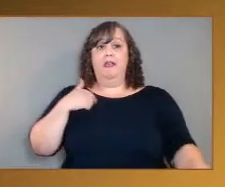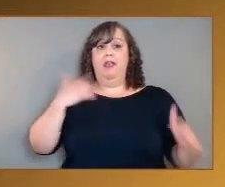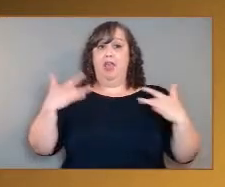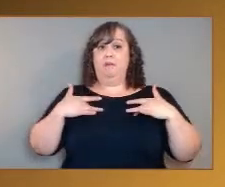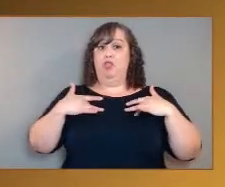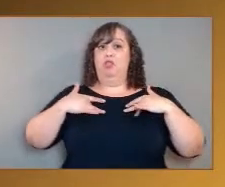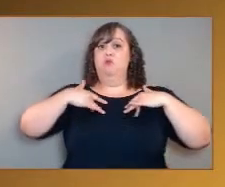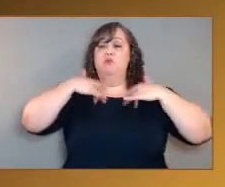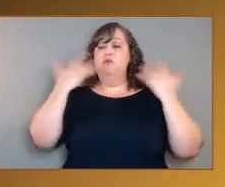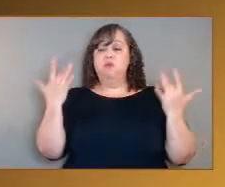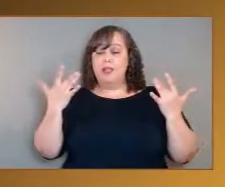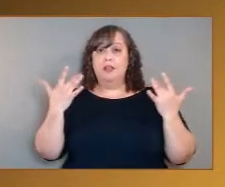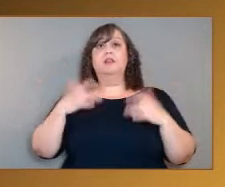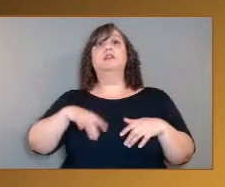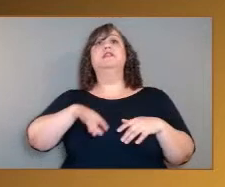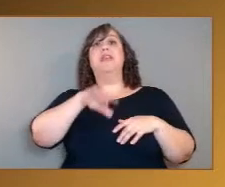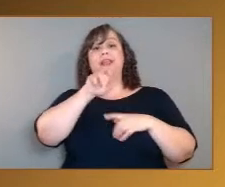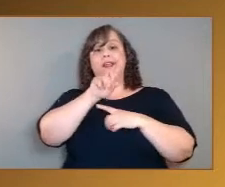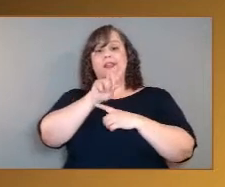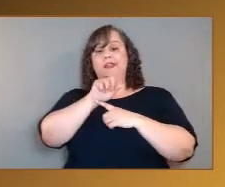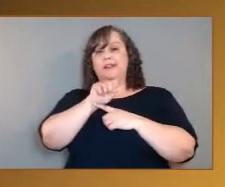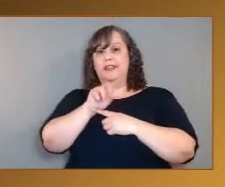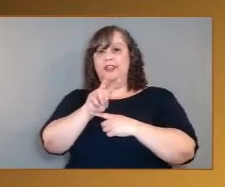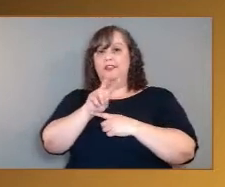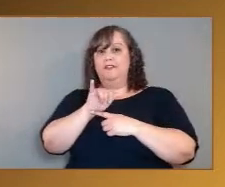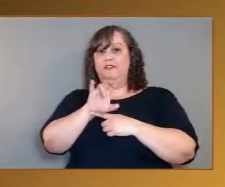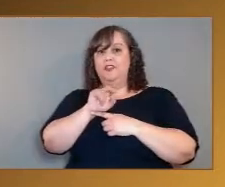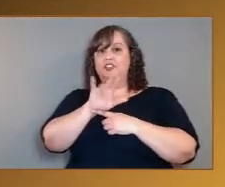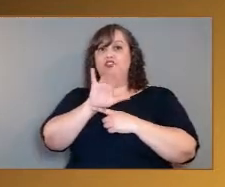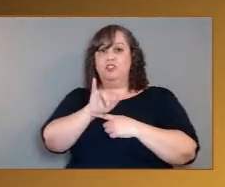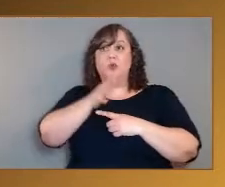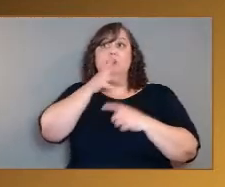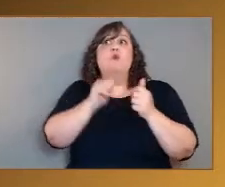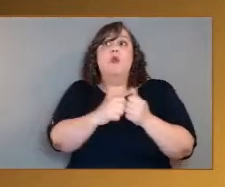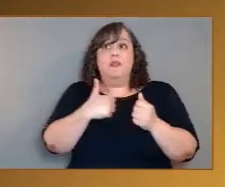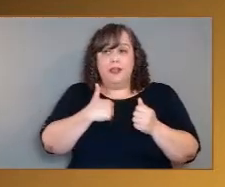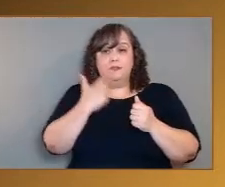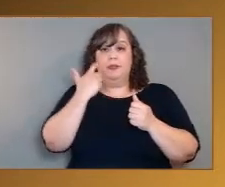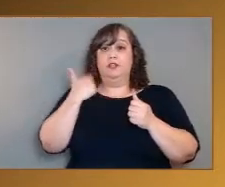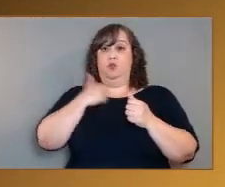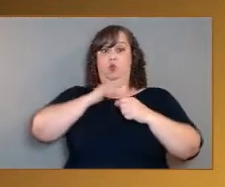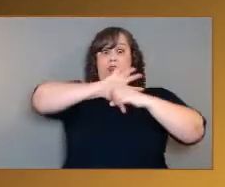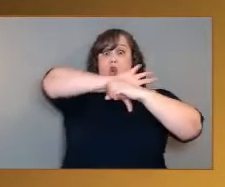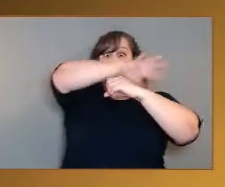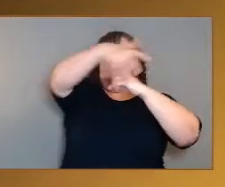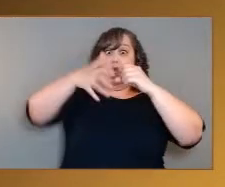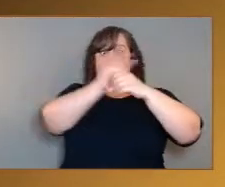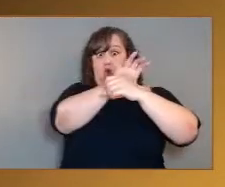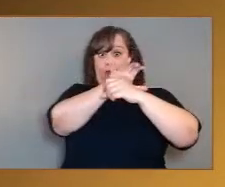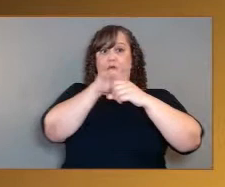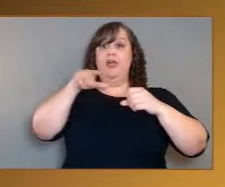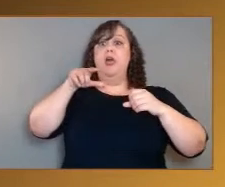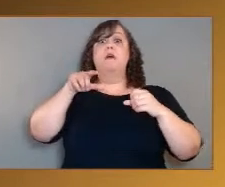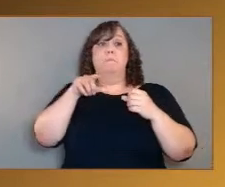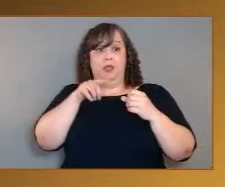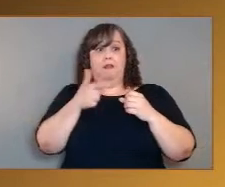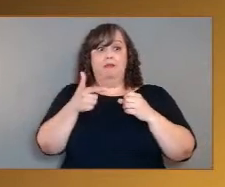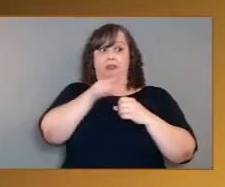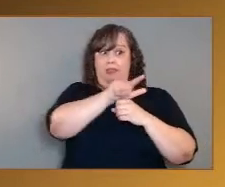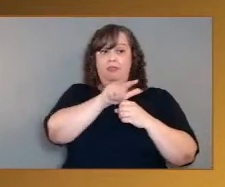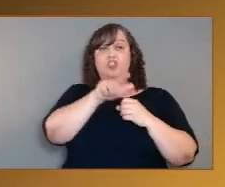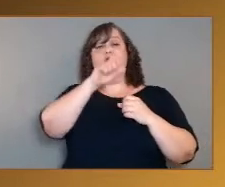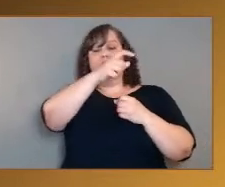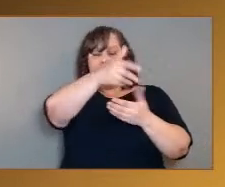we really have great synergy. You know, we'll get the global view and they get the close-up. this is just what the Mars missions have been doing for